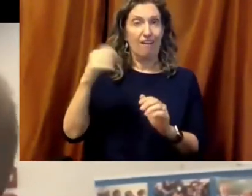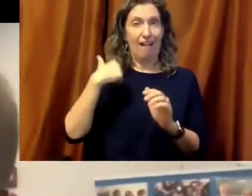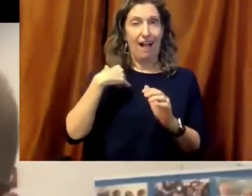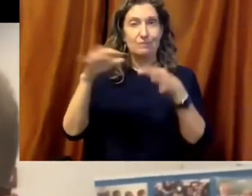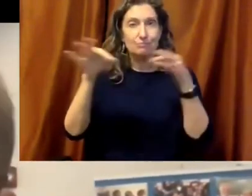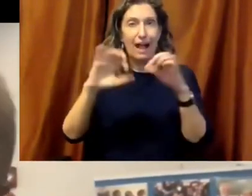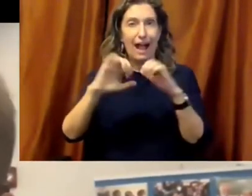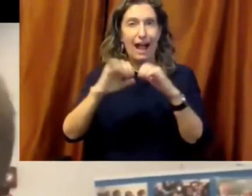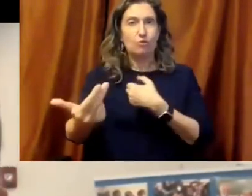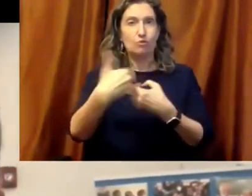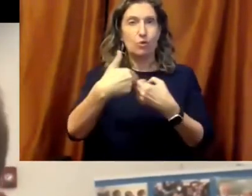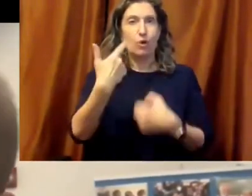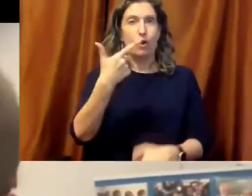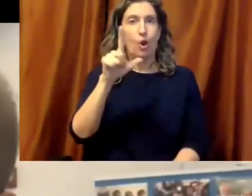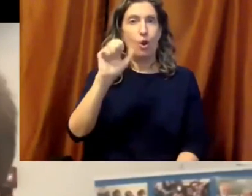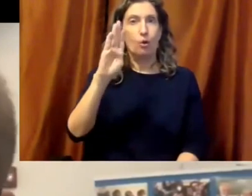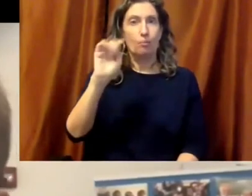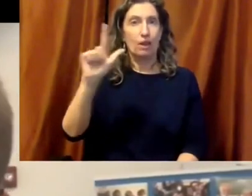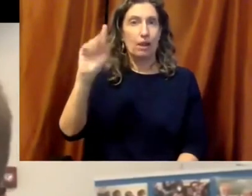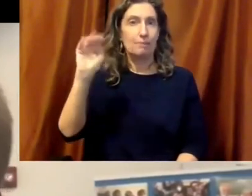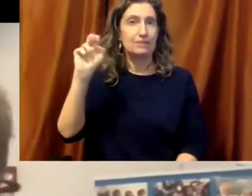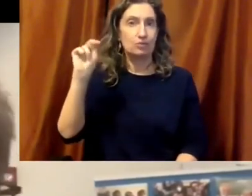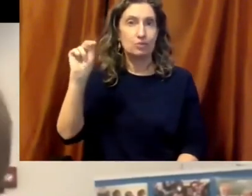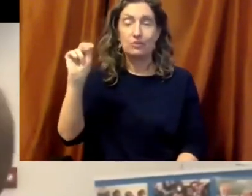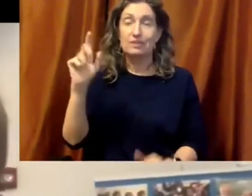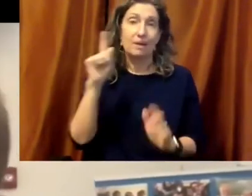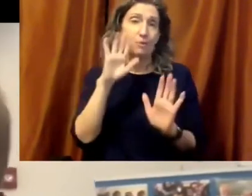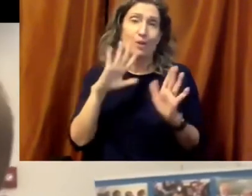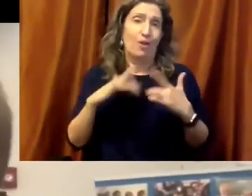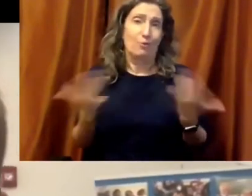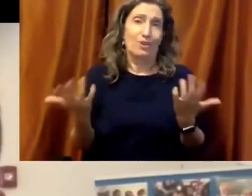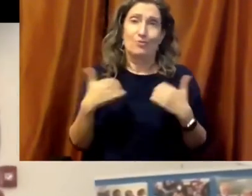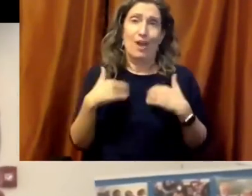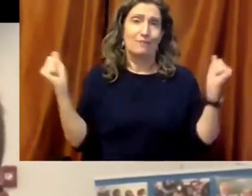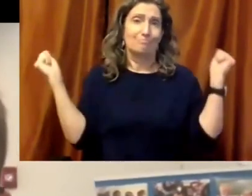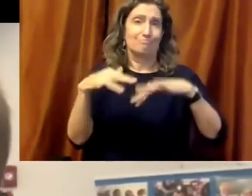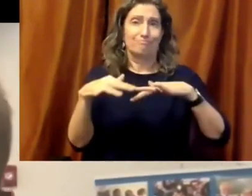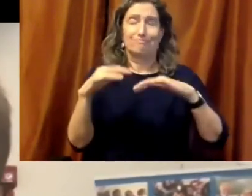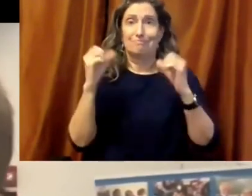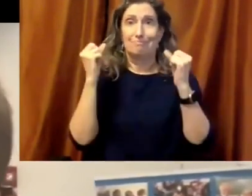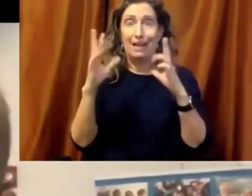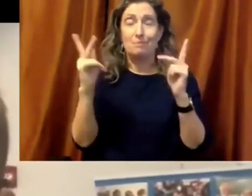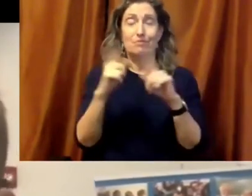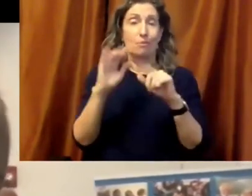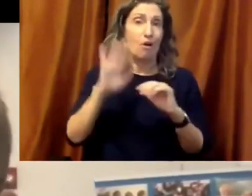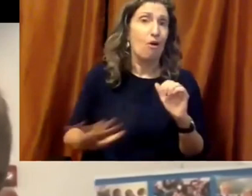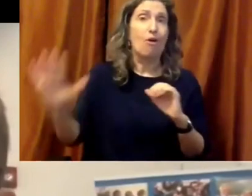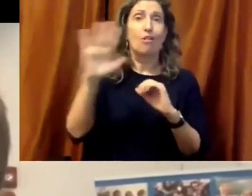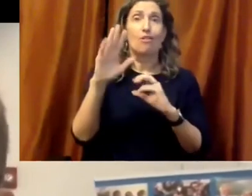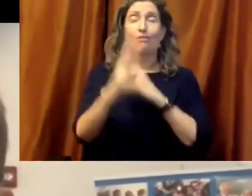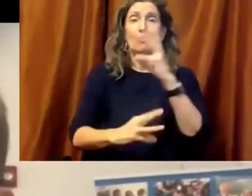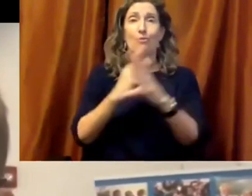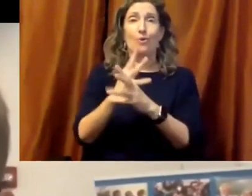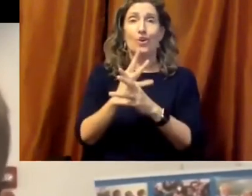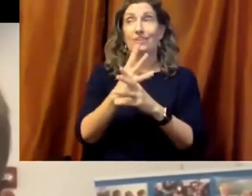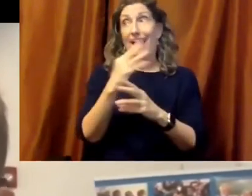just thrilled to have so many people from so many countries and from every part of our nation with us today. Today's